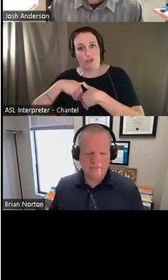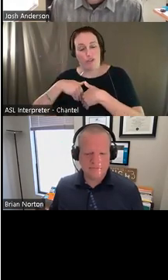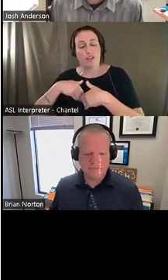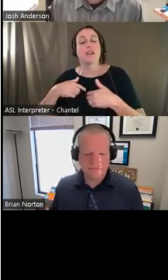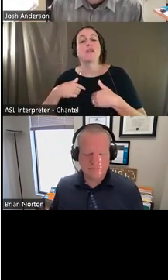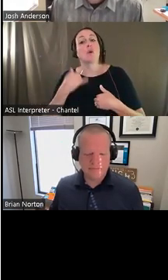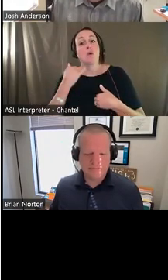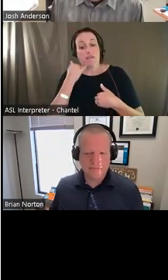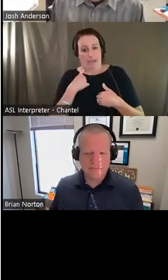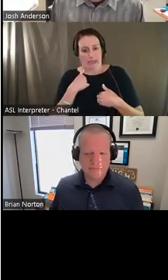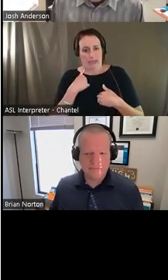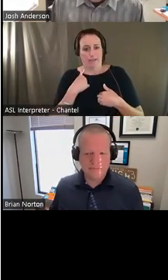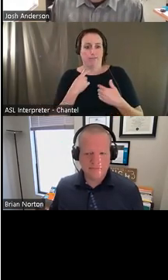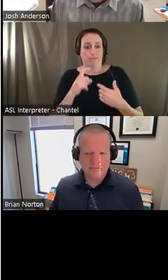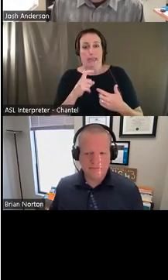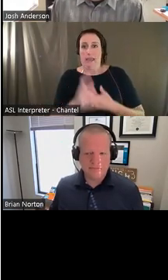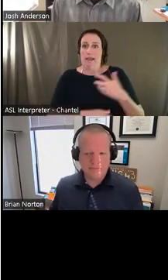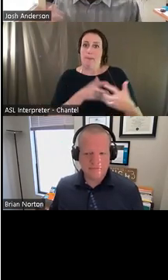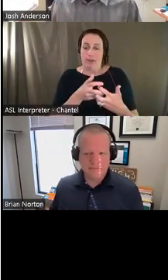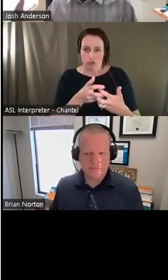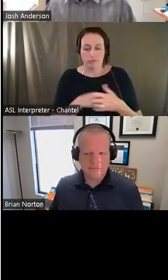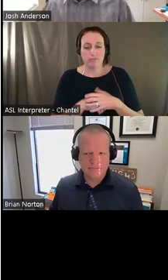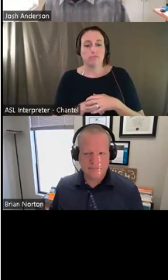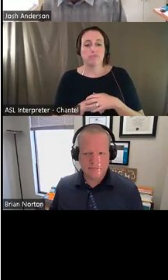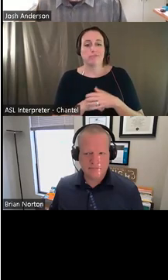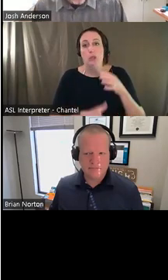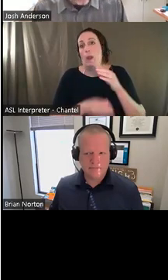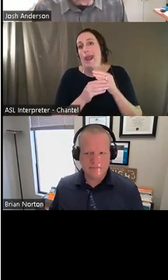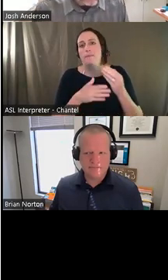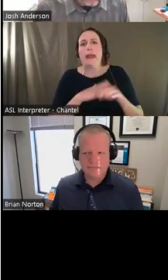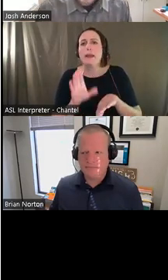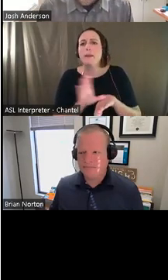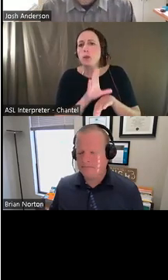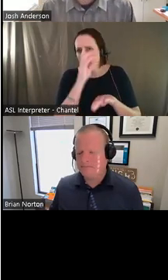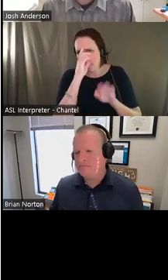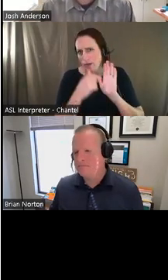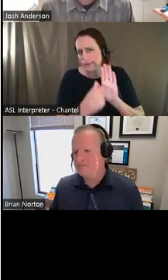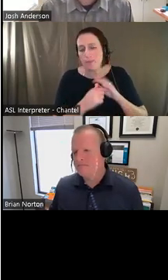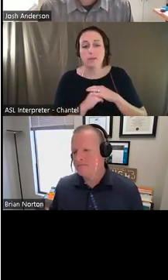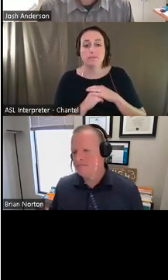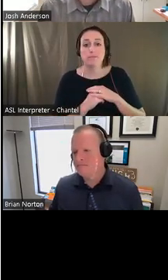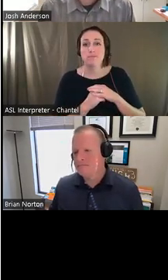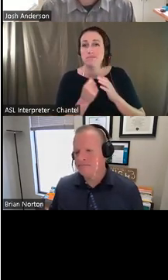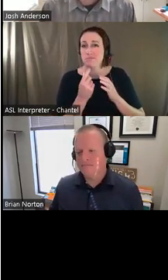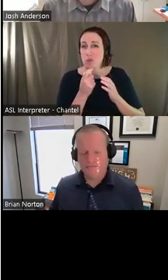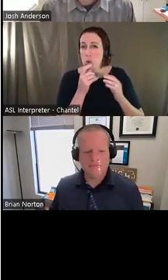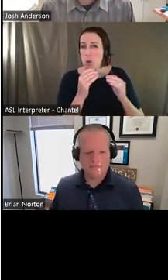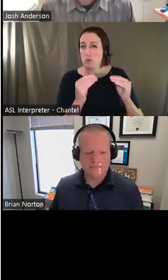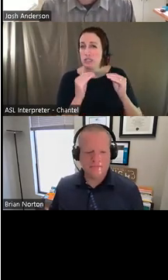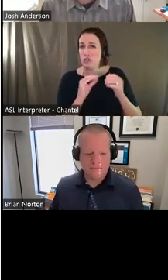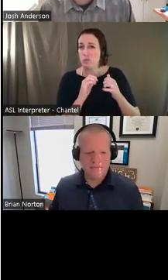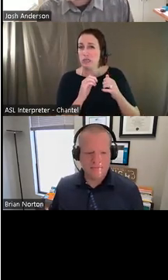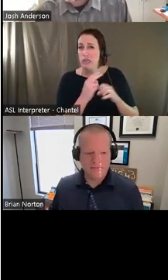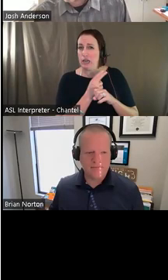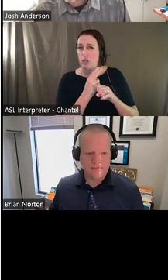accommodation at work and you put it on my computer or whatever it is, I'm trying to access and don't teach me how to use it. I'm not going to use